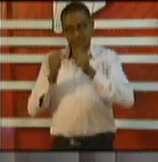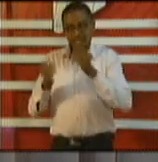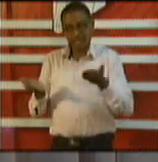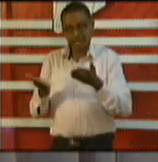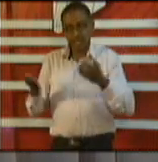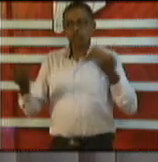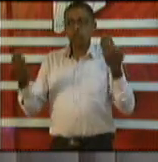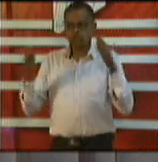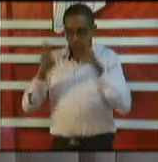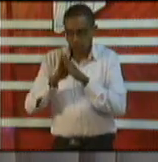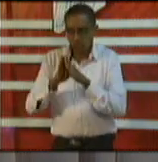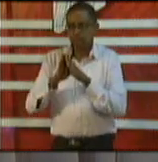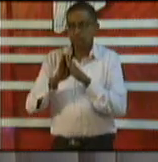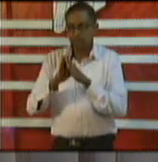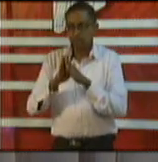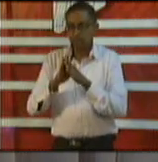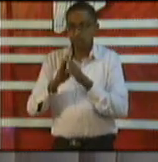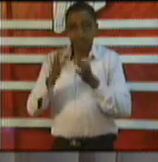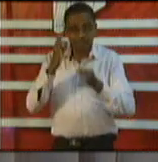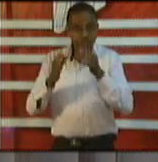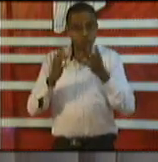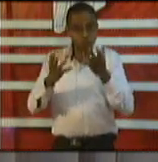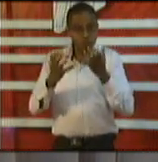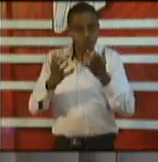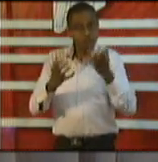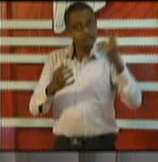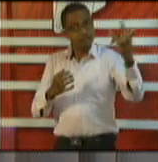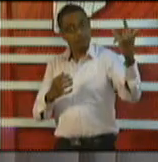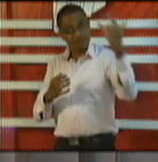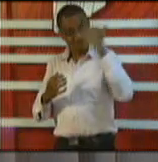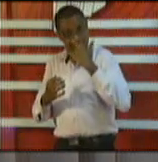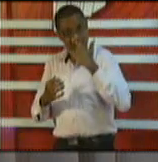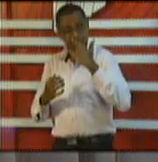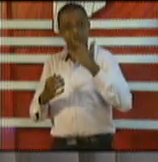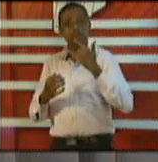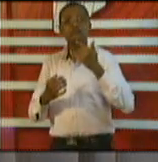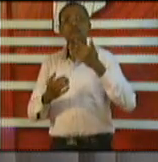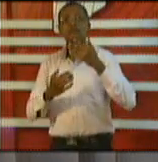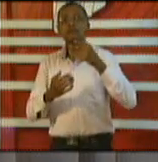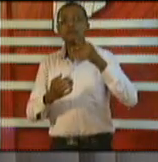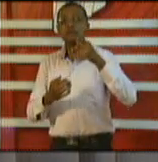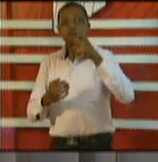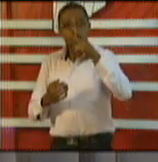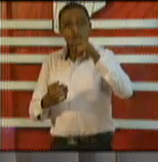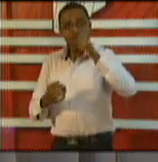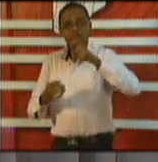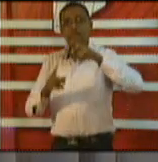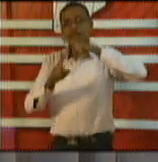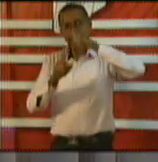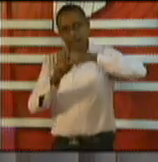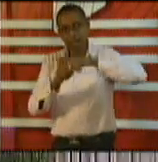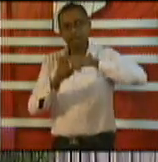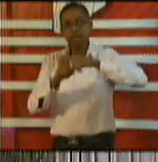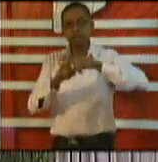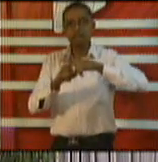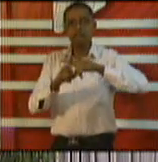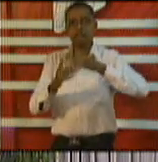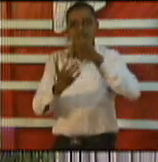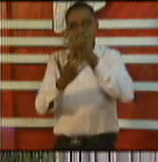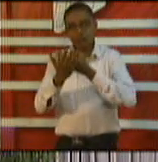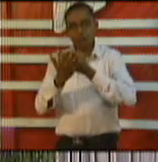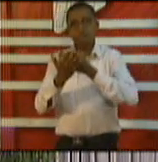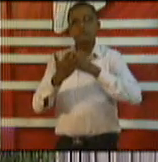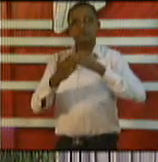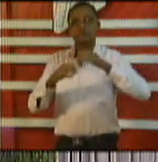managing that process along with the ministry of health with the numbers that you heard minister dialsing and the cm will talk about this morning okay